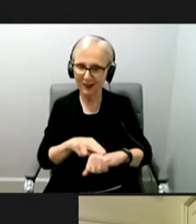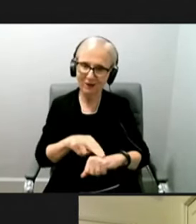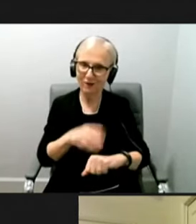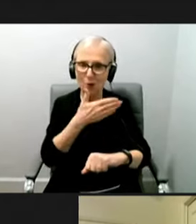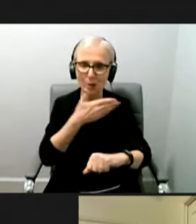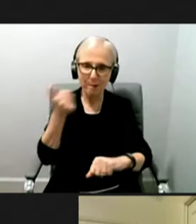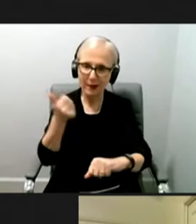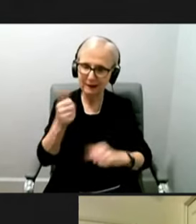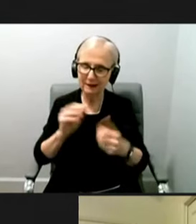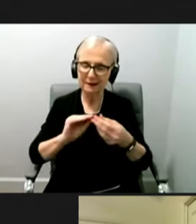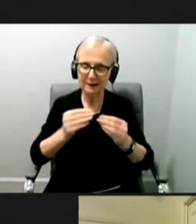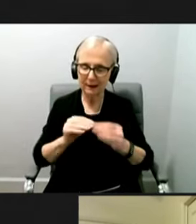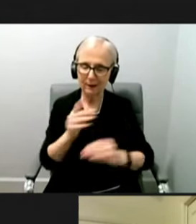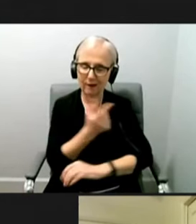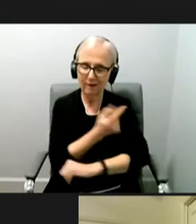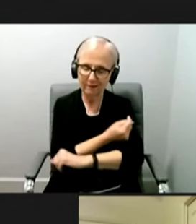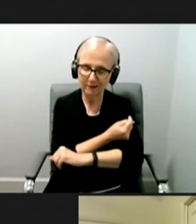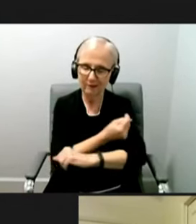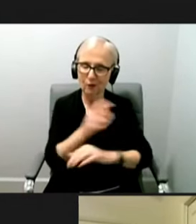All let's go to Michael De Juana.